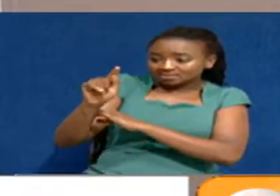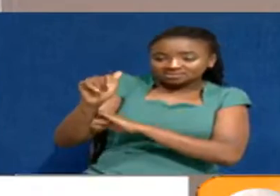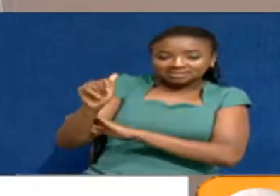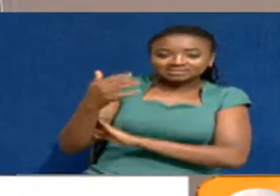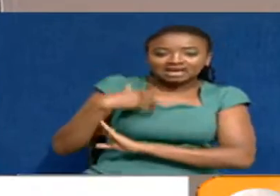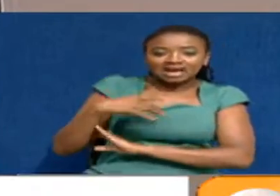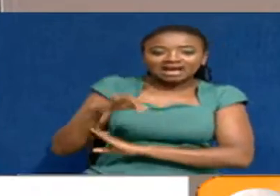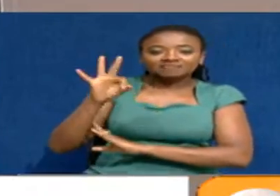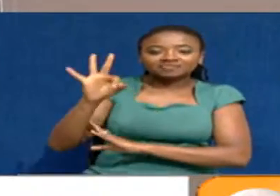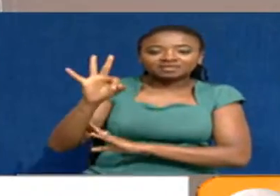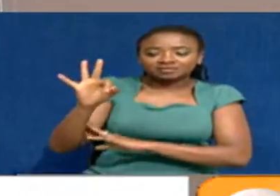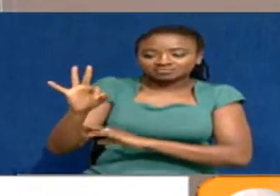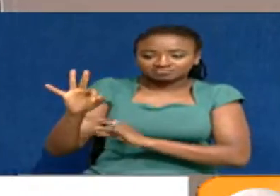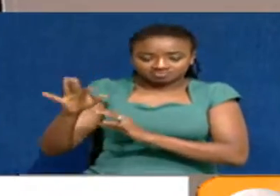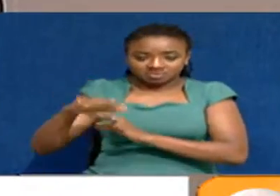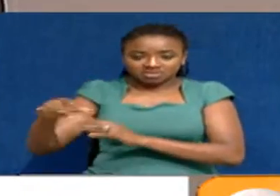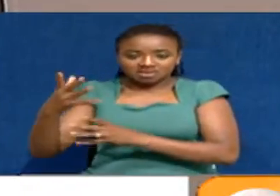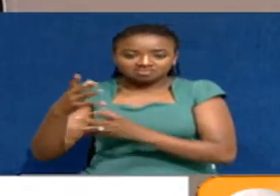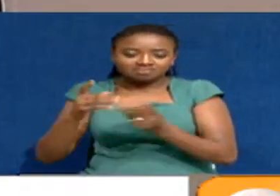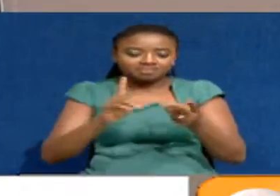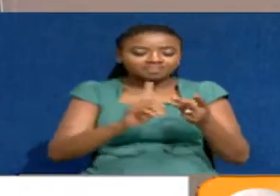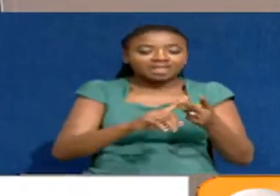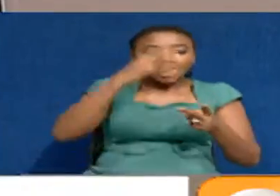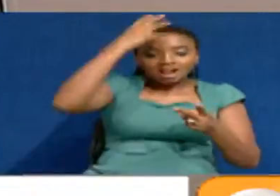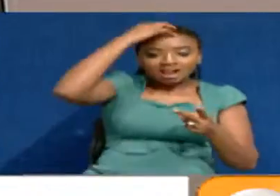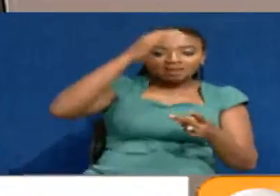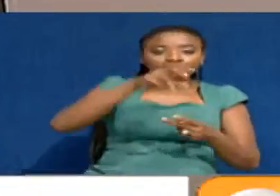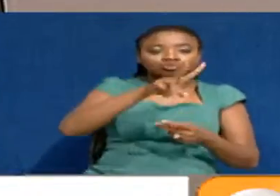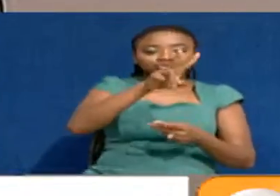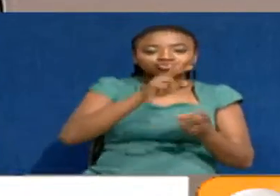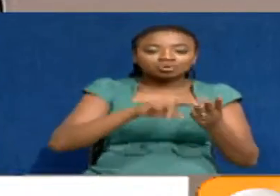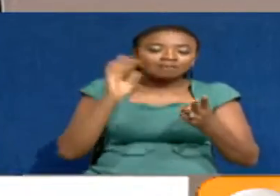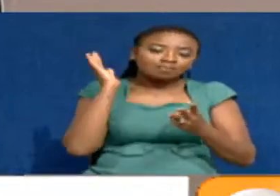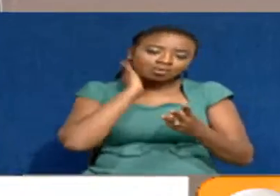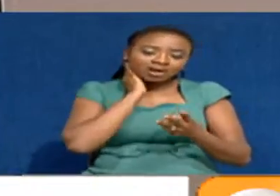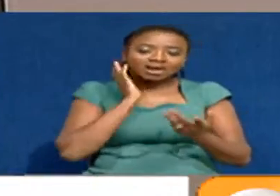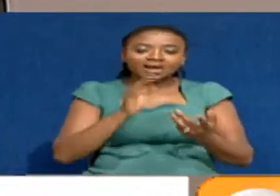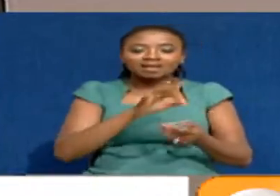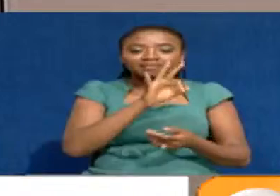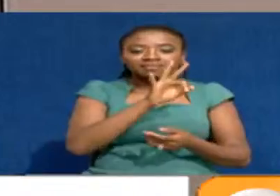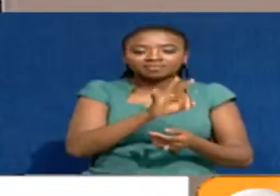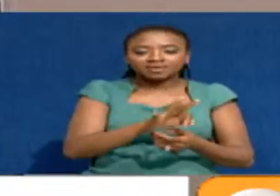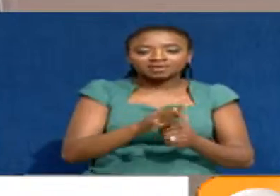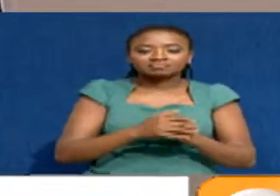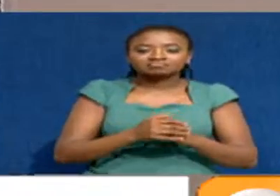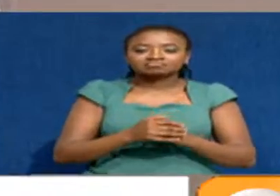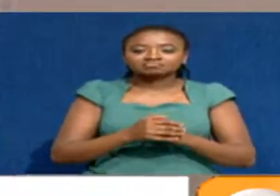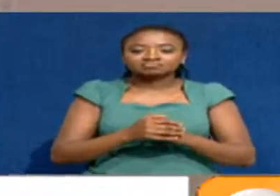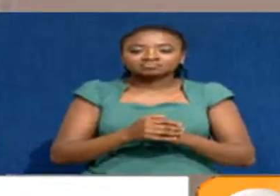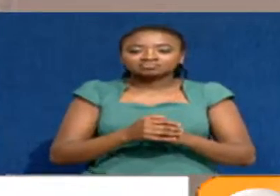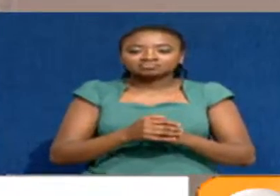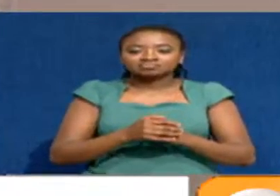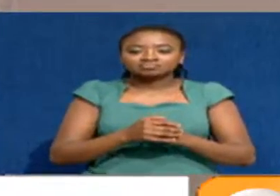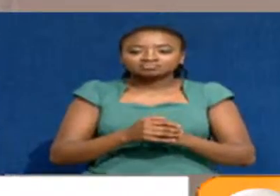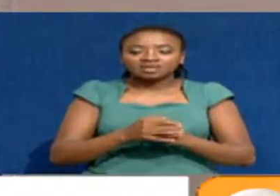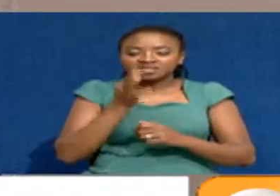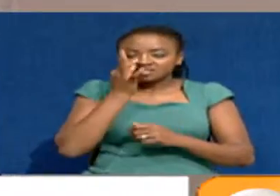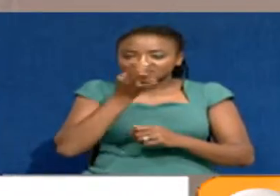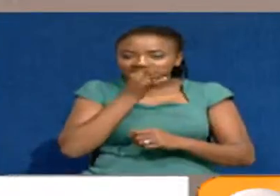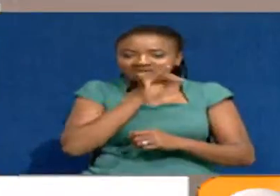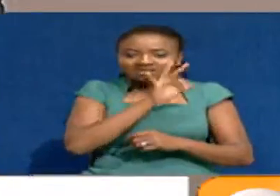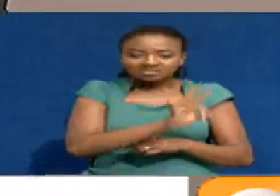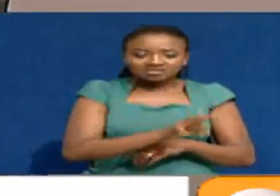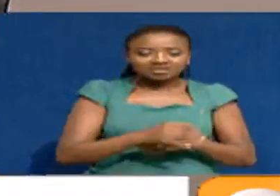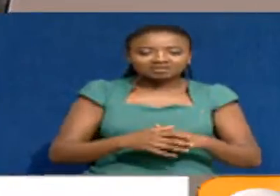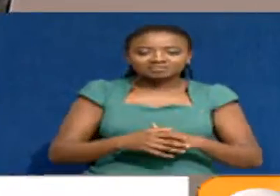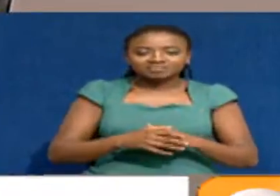shopping. Lamu, two. Malzabet, three. Moranga, two. Nyeri, three. And it is not a